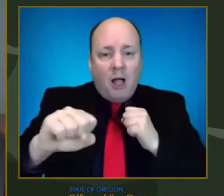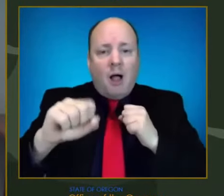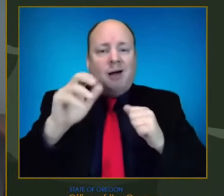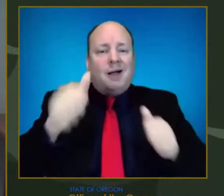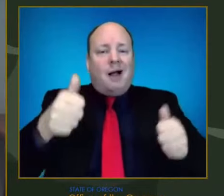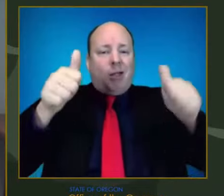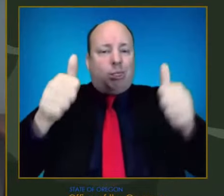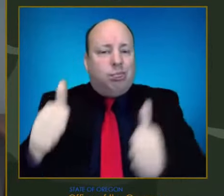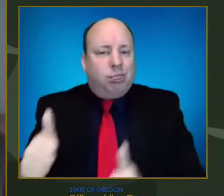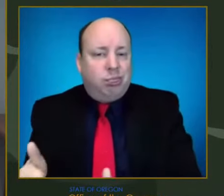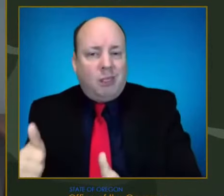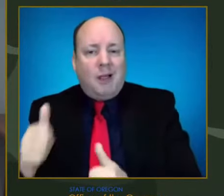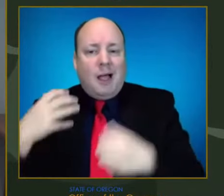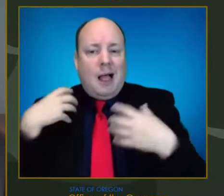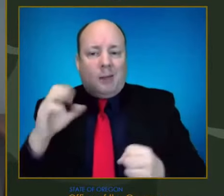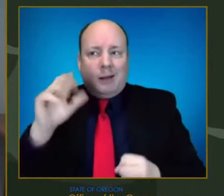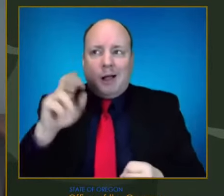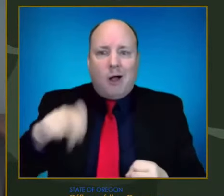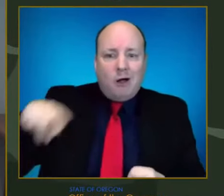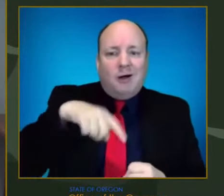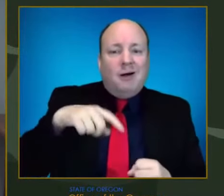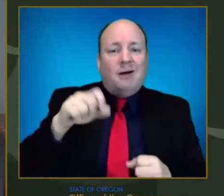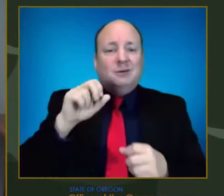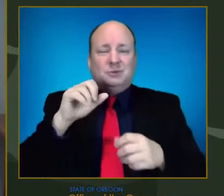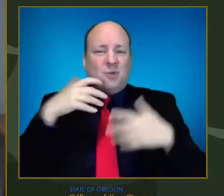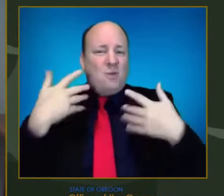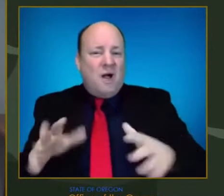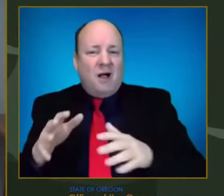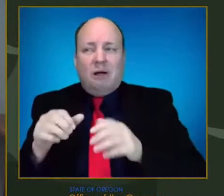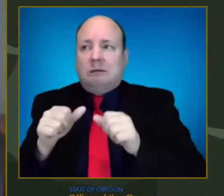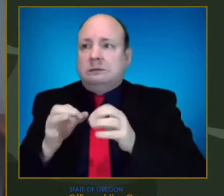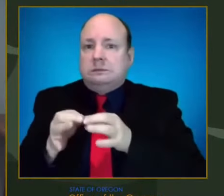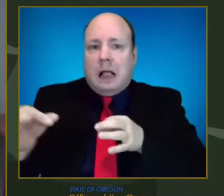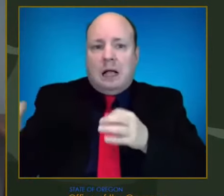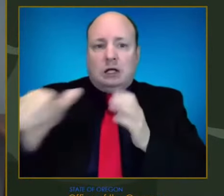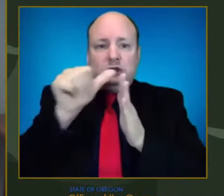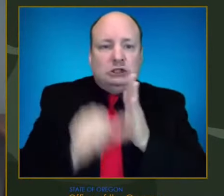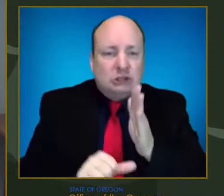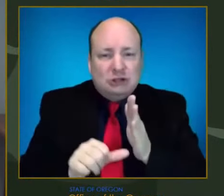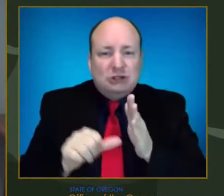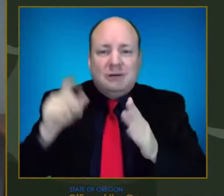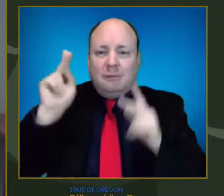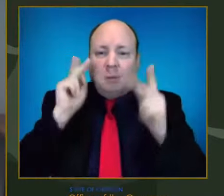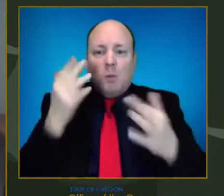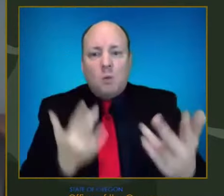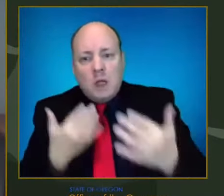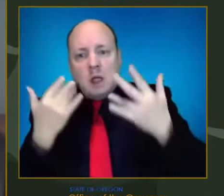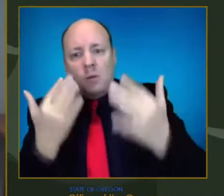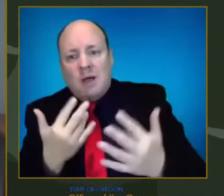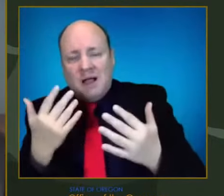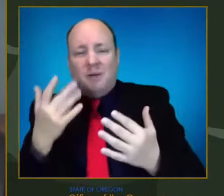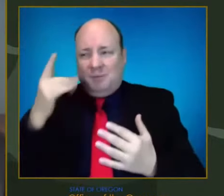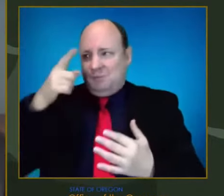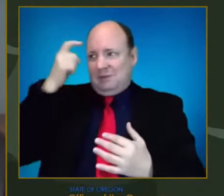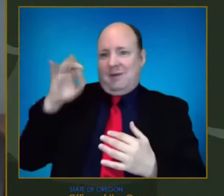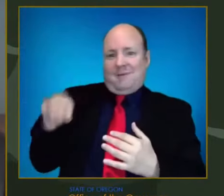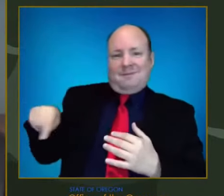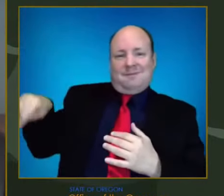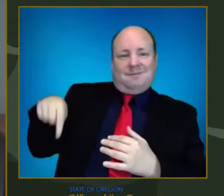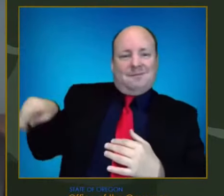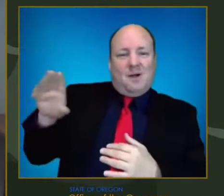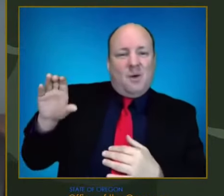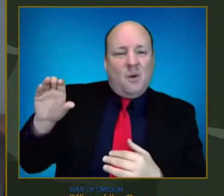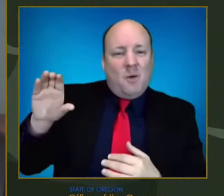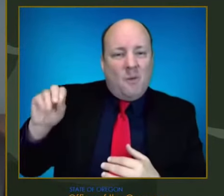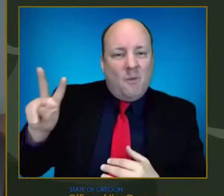surgeries. You likely have heard the Delta variant surge described as a surge of the unvaccinated.